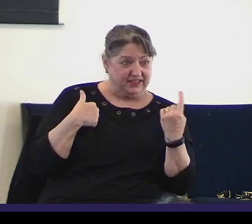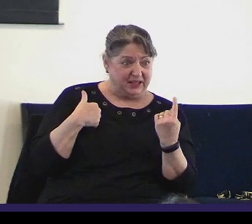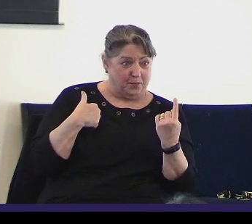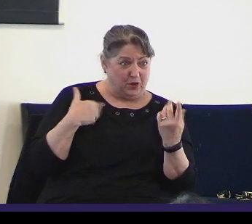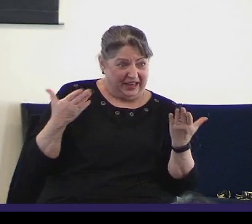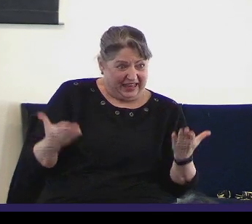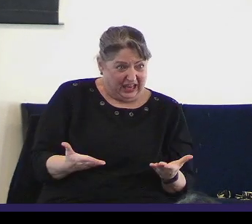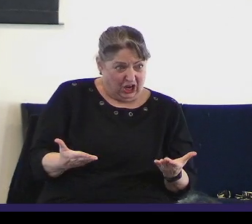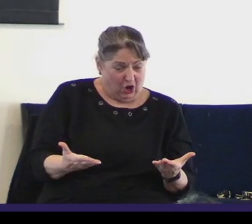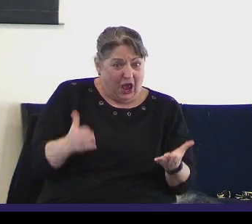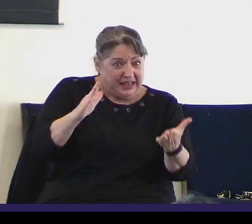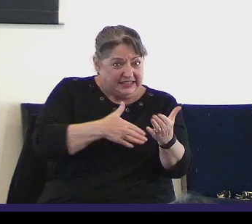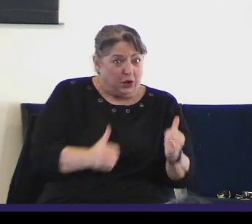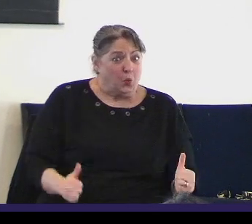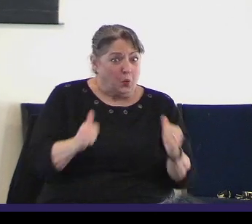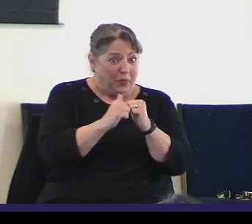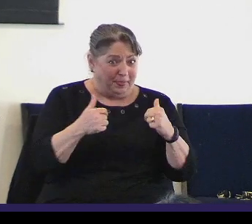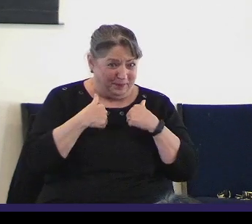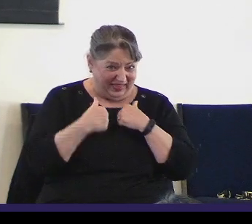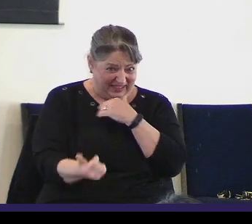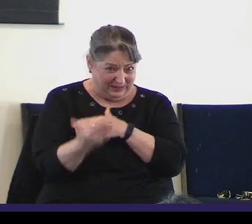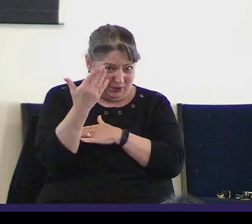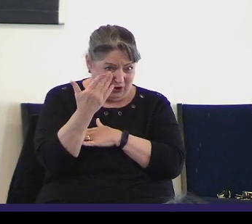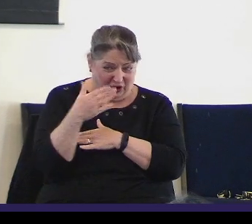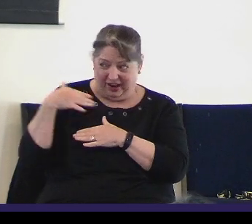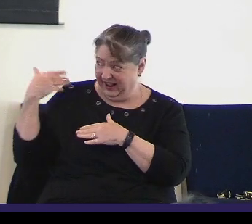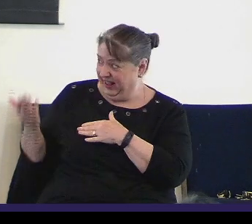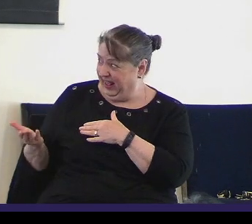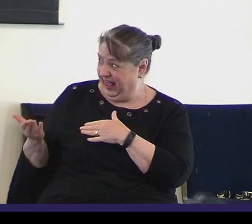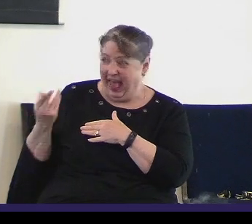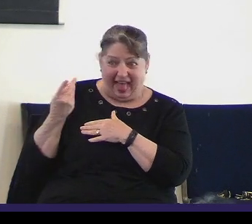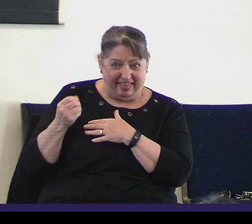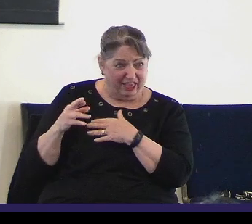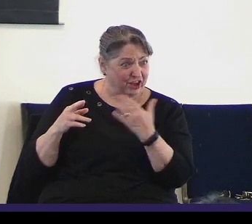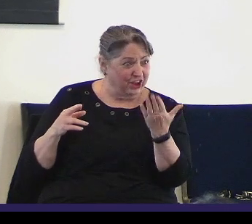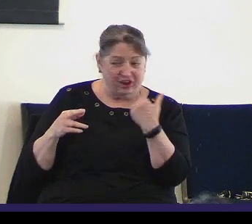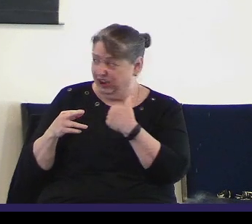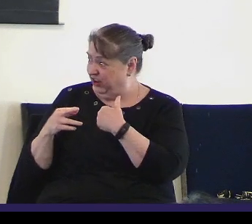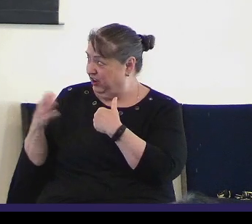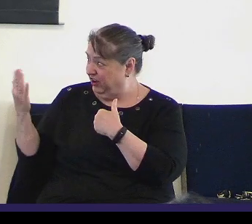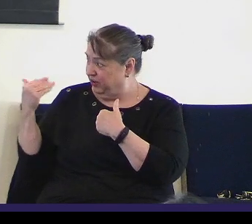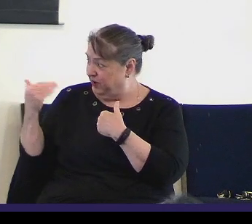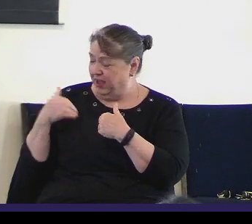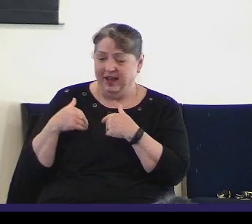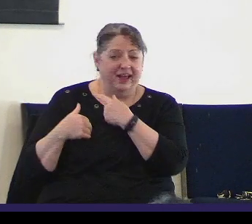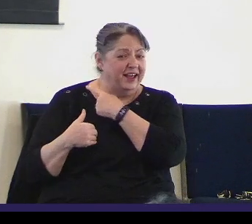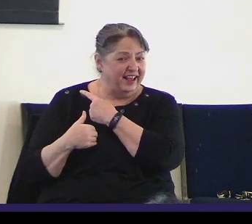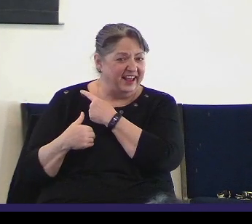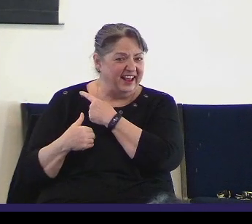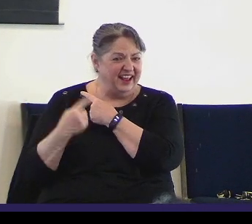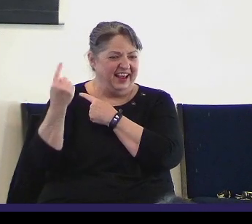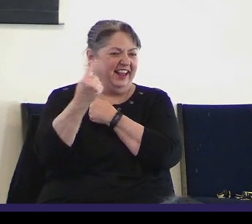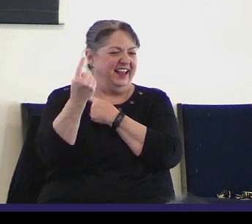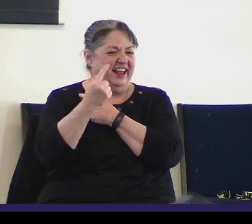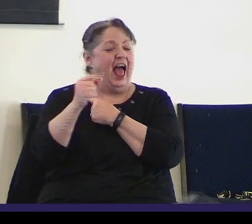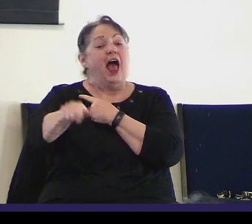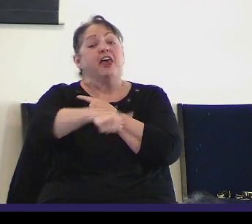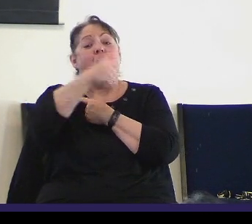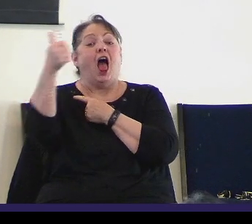Amen. morning. So, Heather, can you come on up? This is one of Heather's